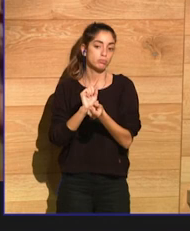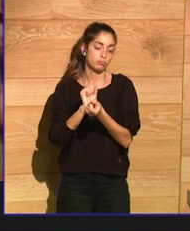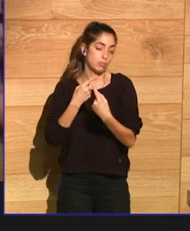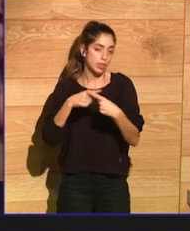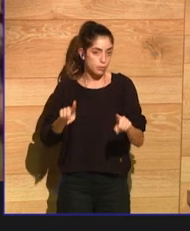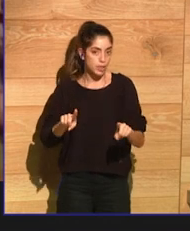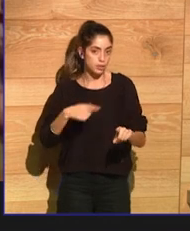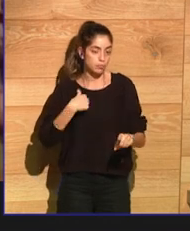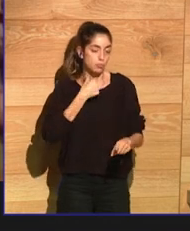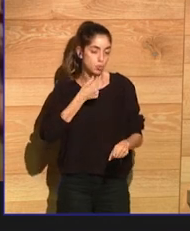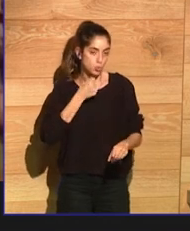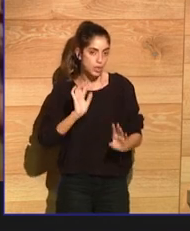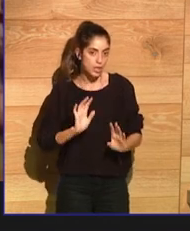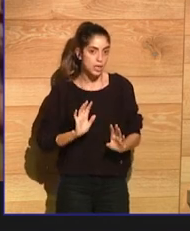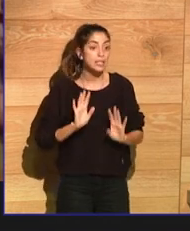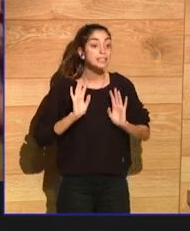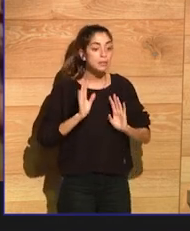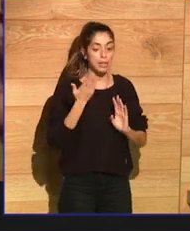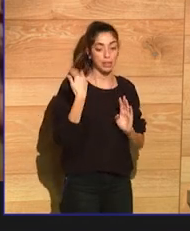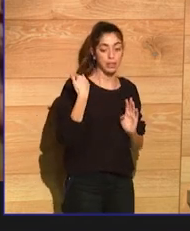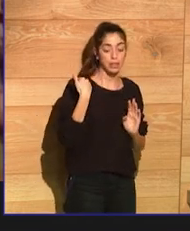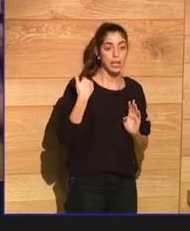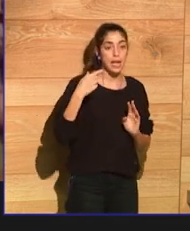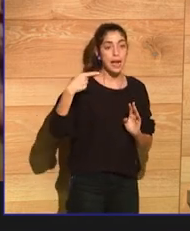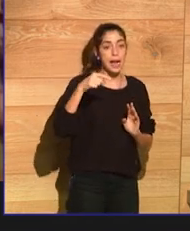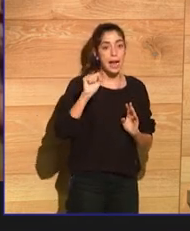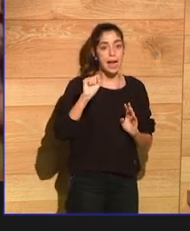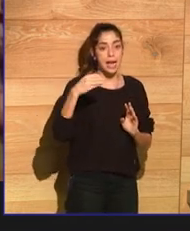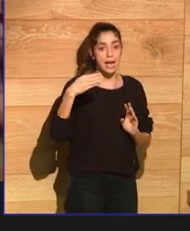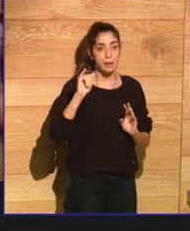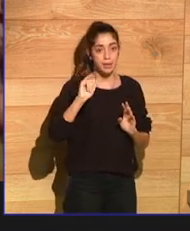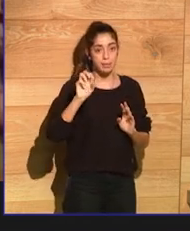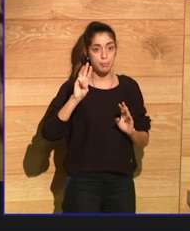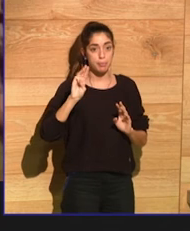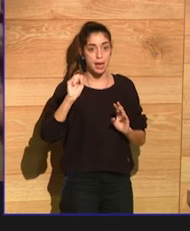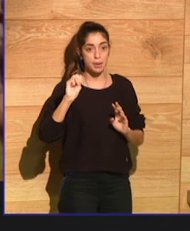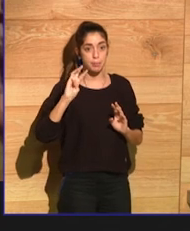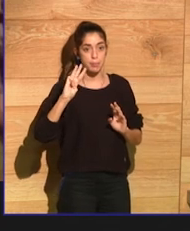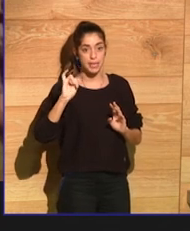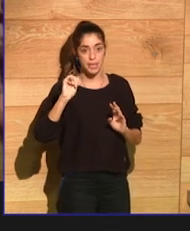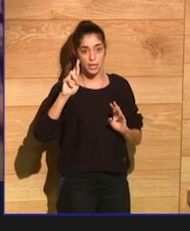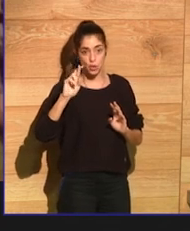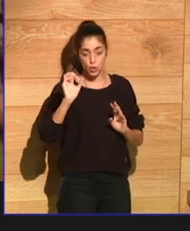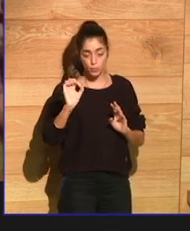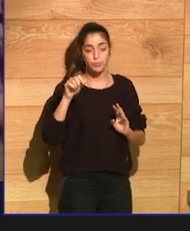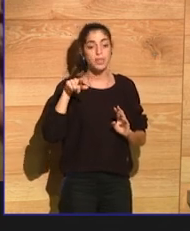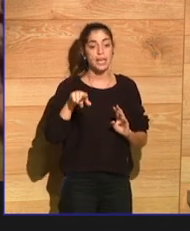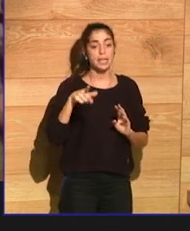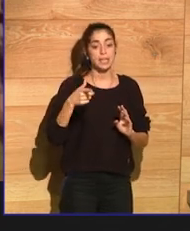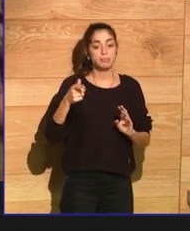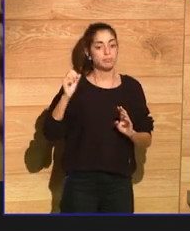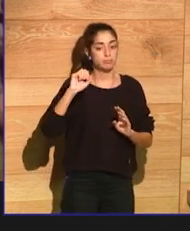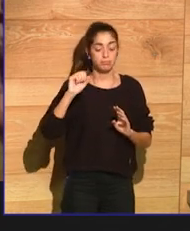murder, suicide, with Brian Landry, his body being found, they were both